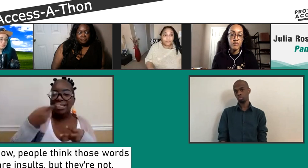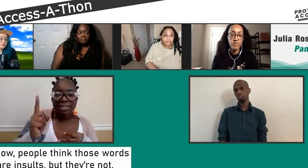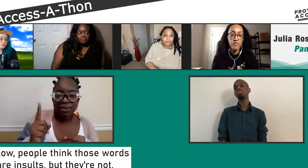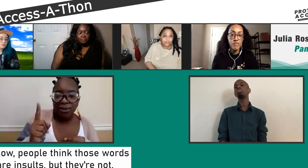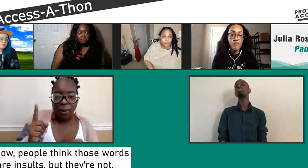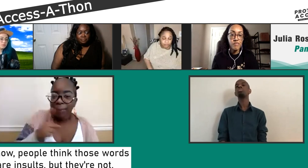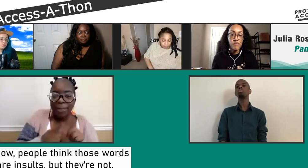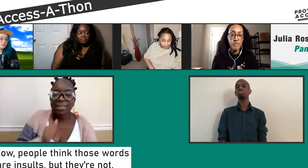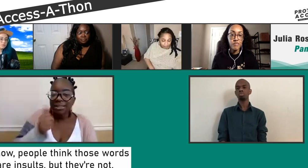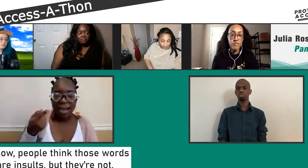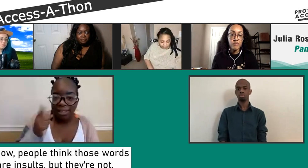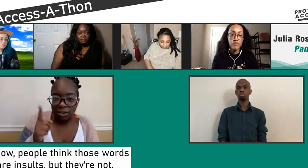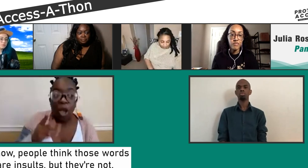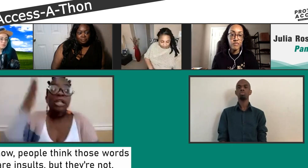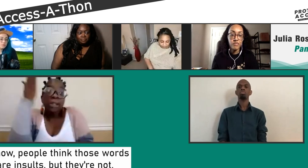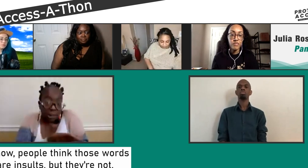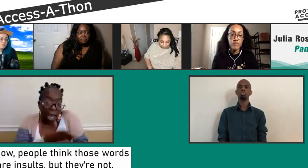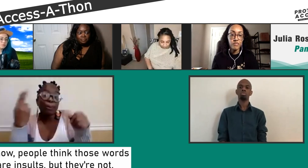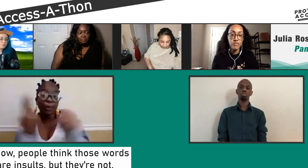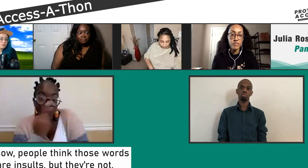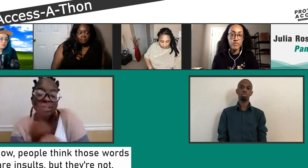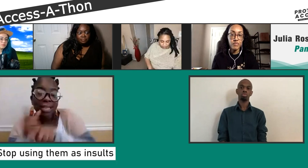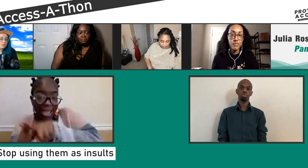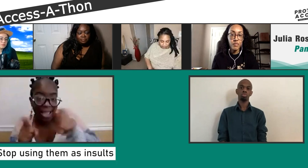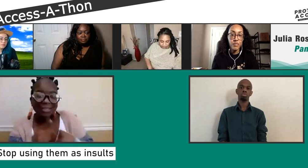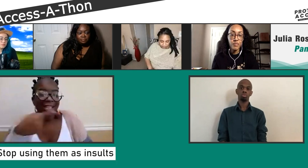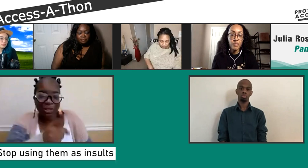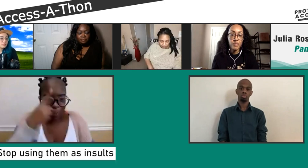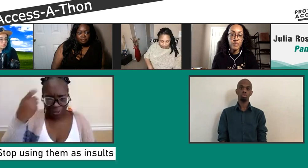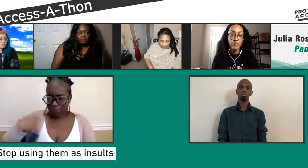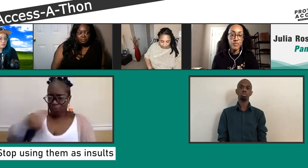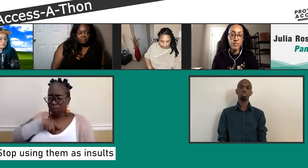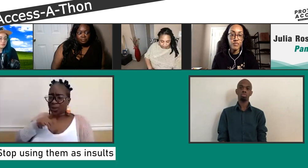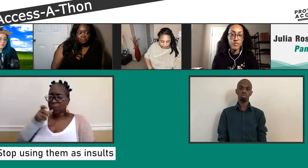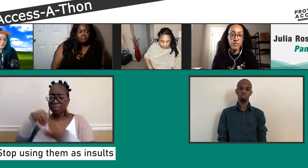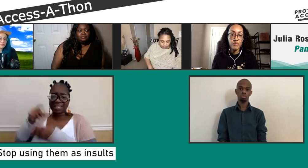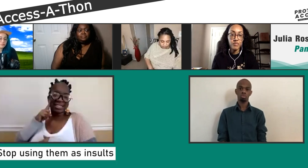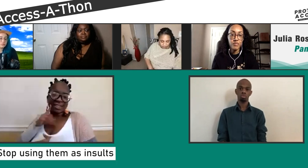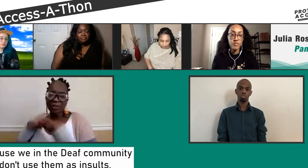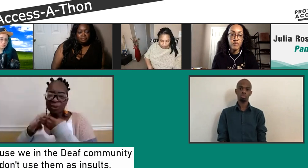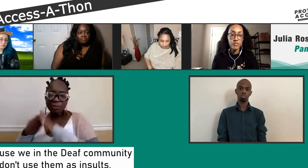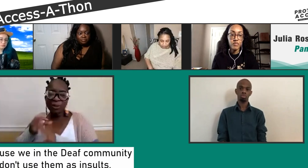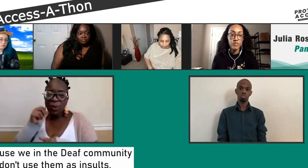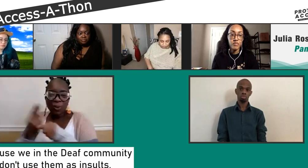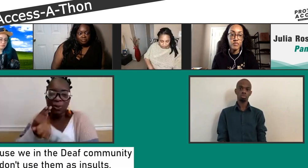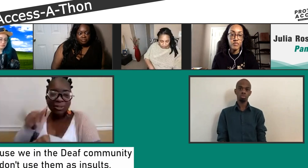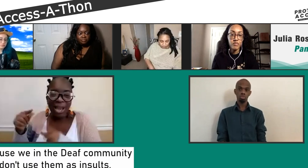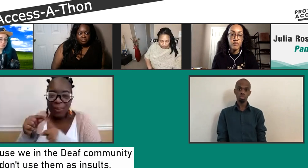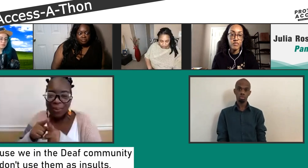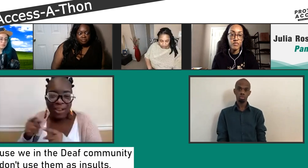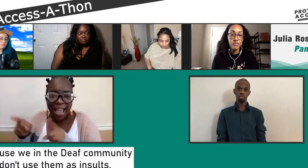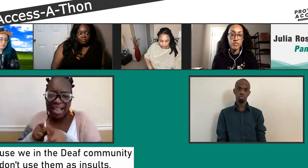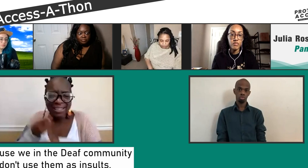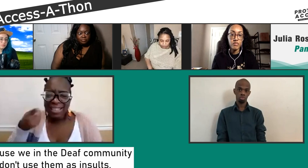But it's actually not offensive. Those two words are something that is proud, that we take to, we take pride in that in our